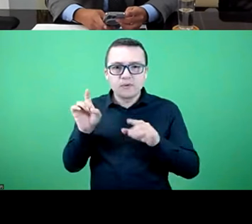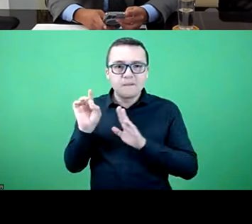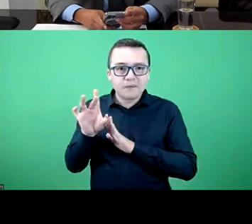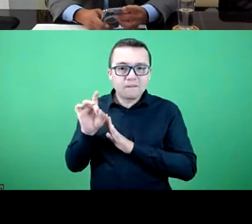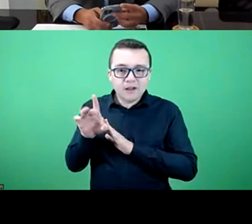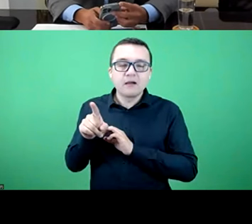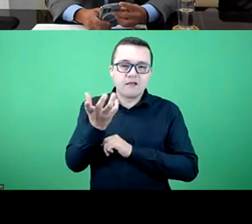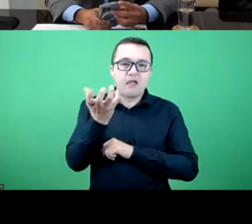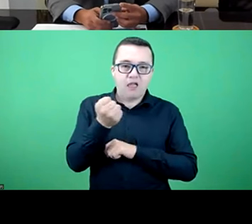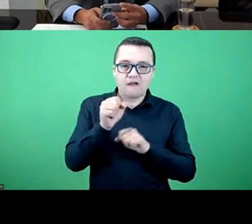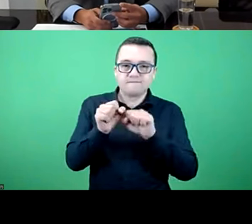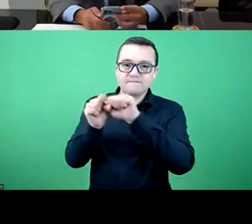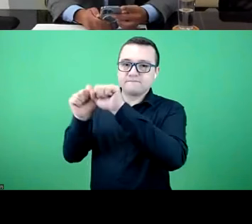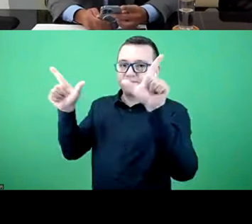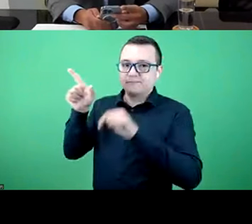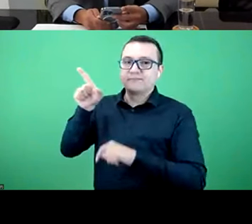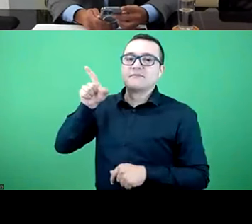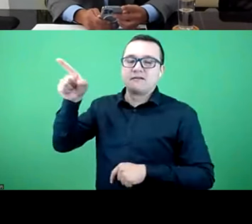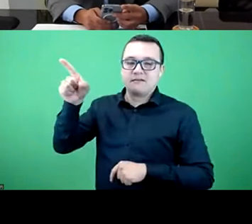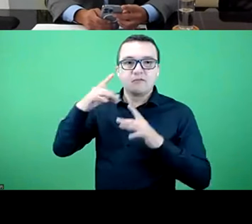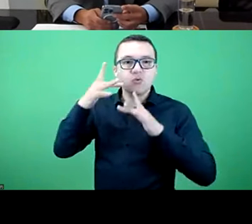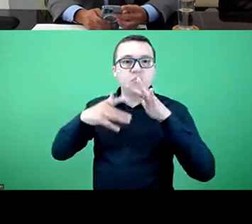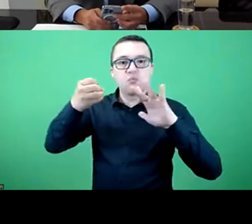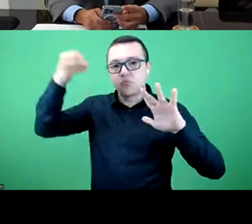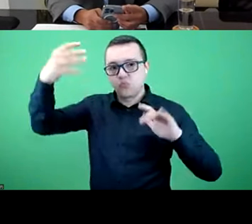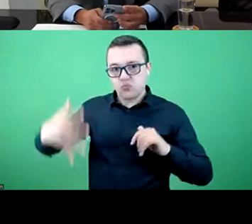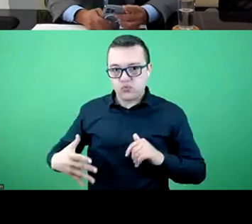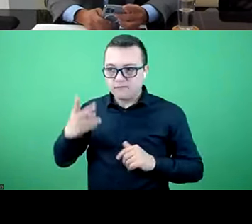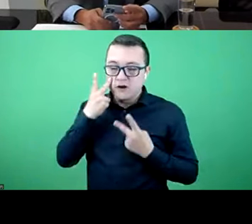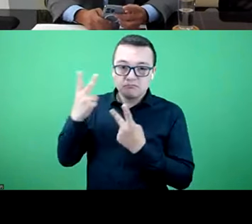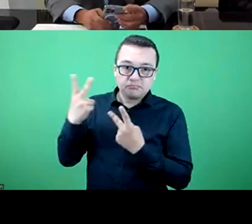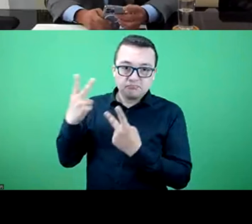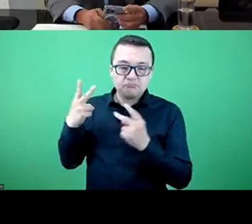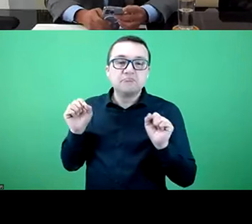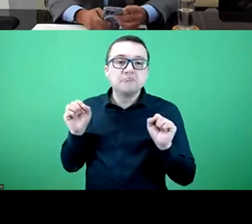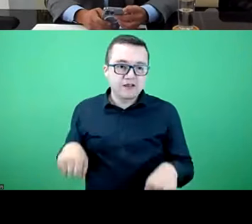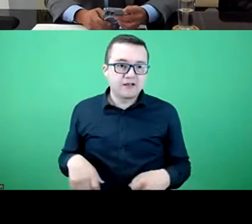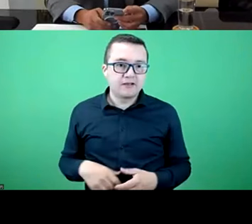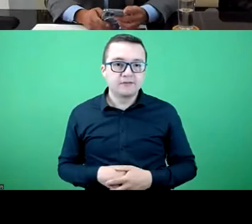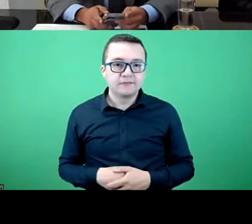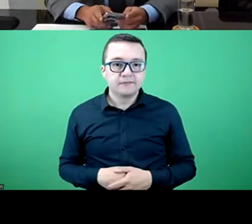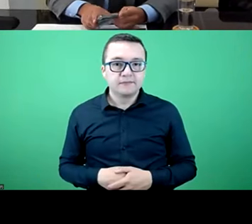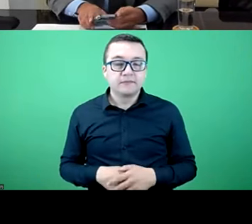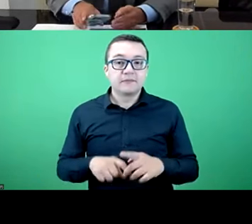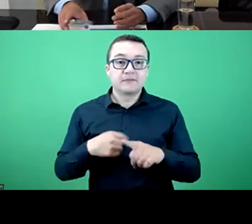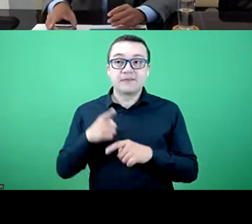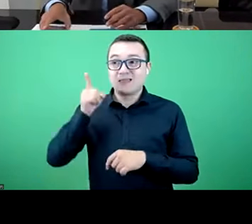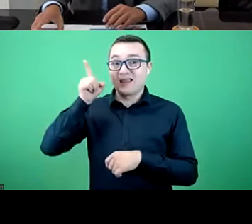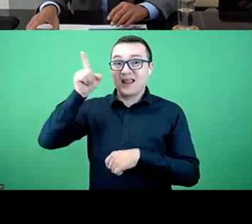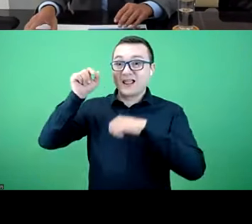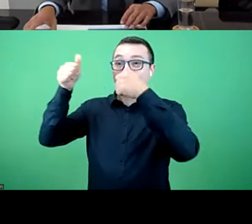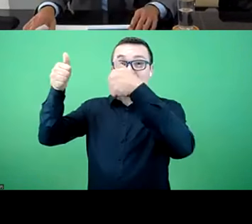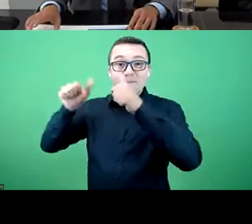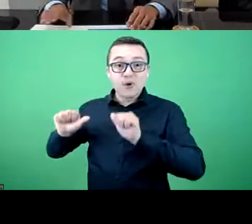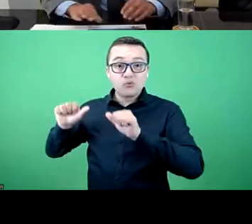This has been also the access links has also been posted in the chat box. So I encourage you